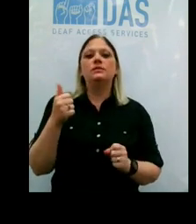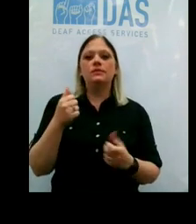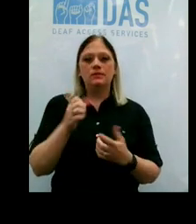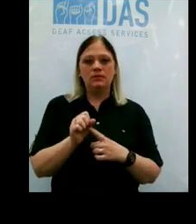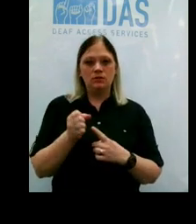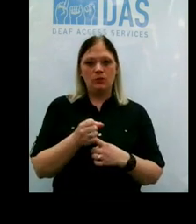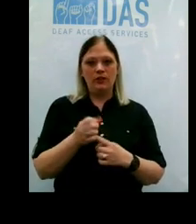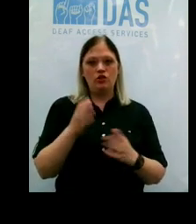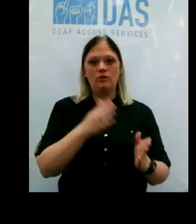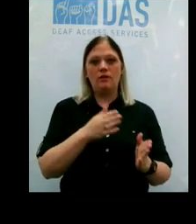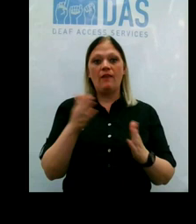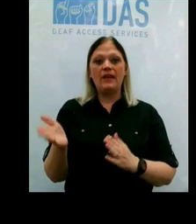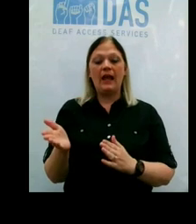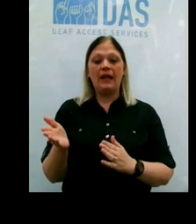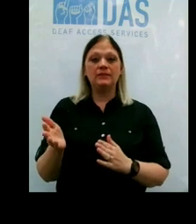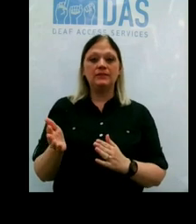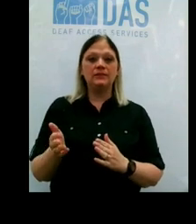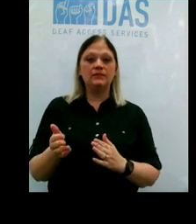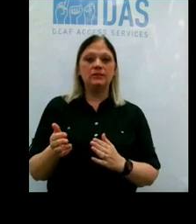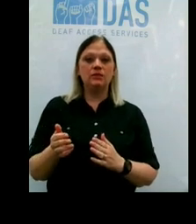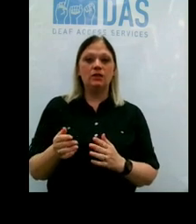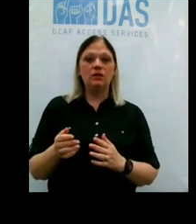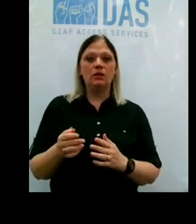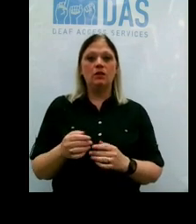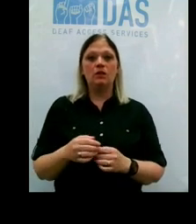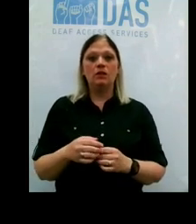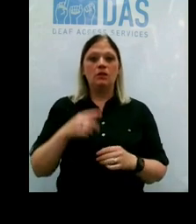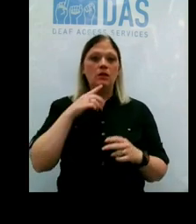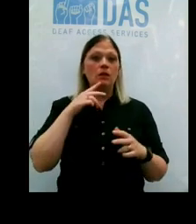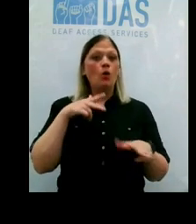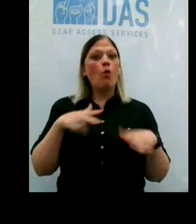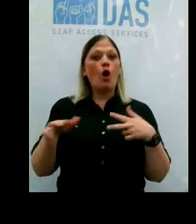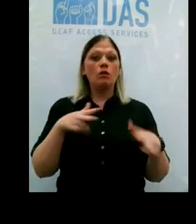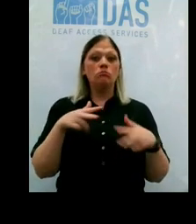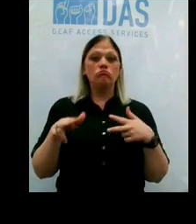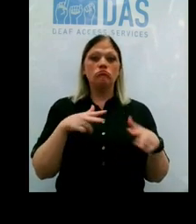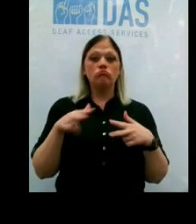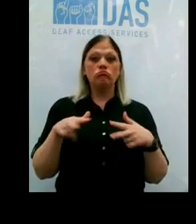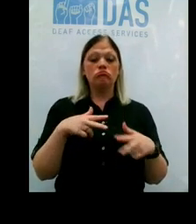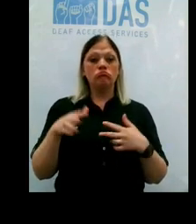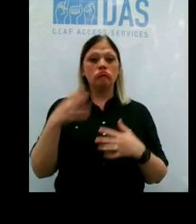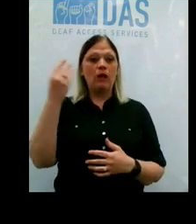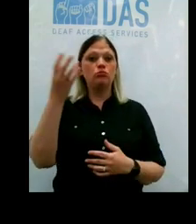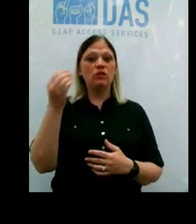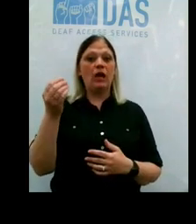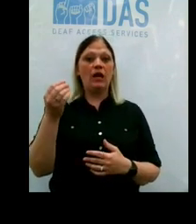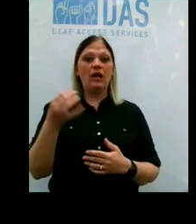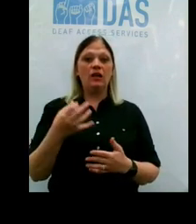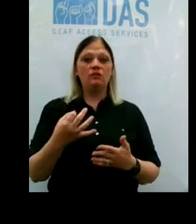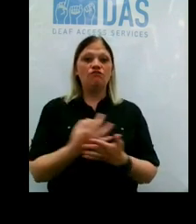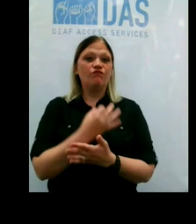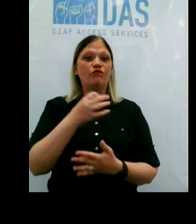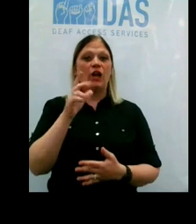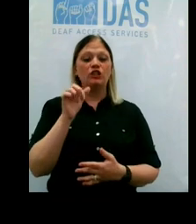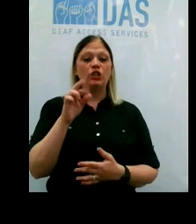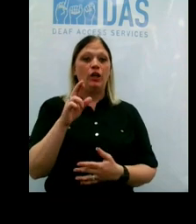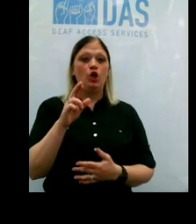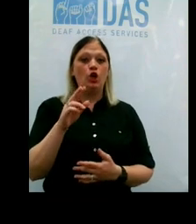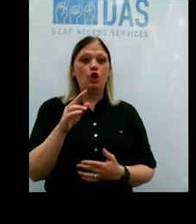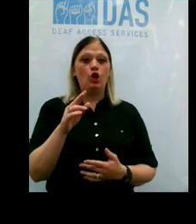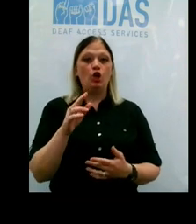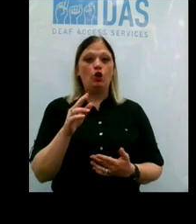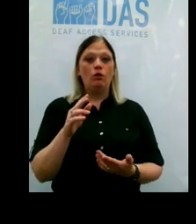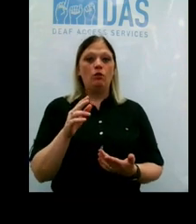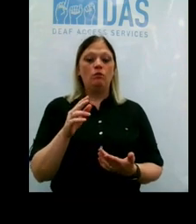The next safest situation is taking a walk outside in the fresh air, where there's more likely to be